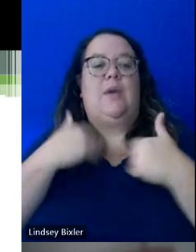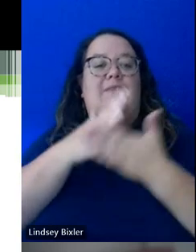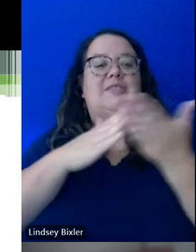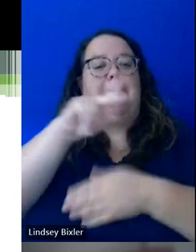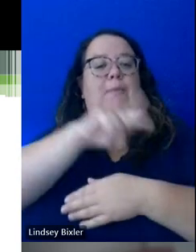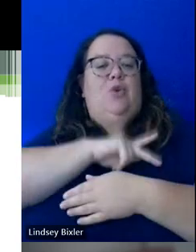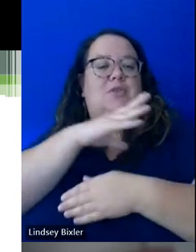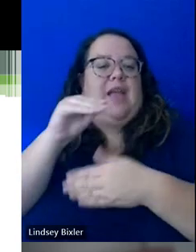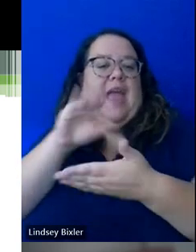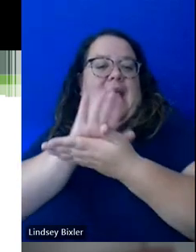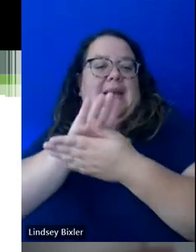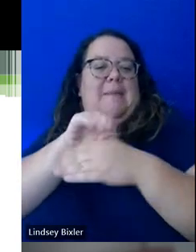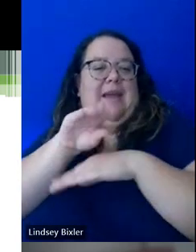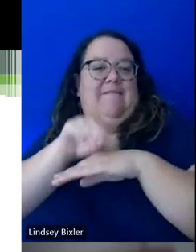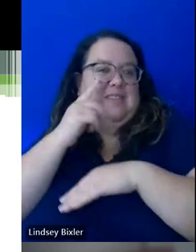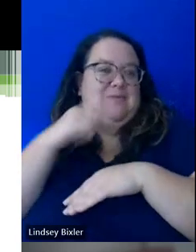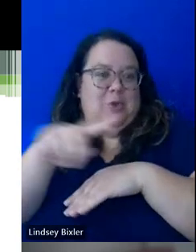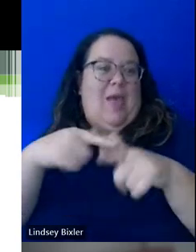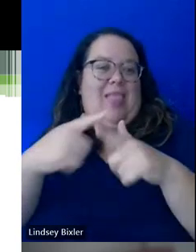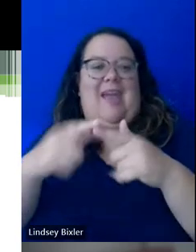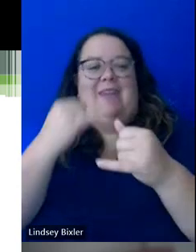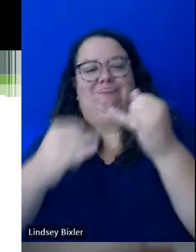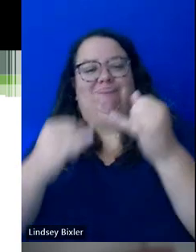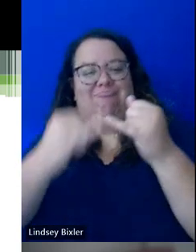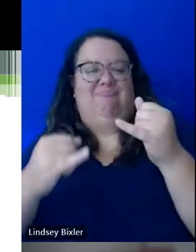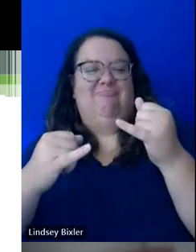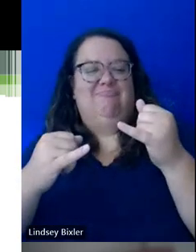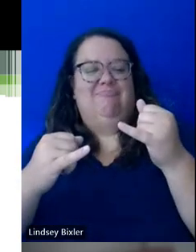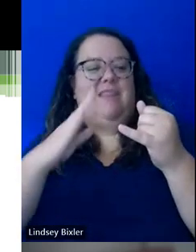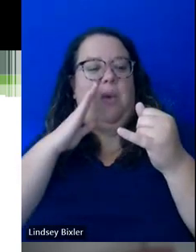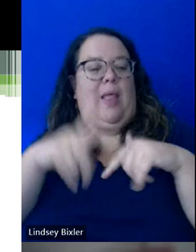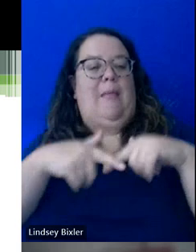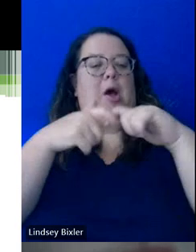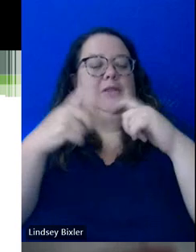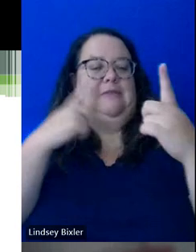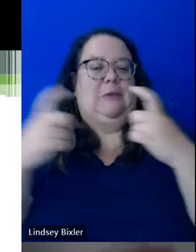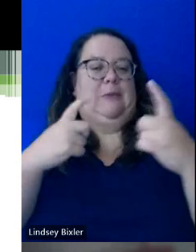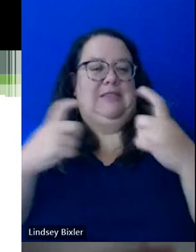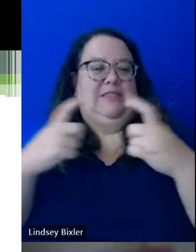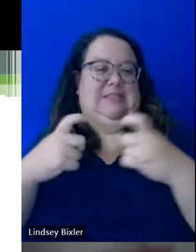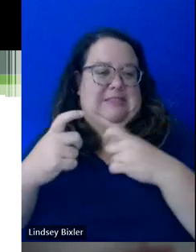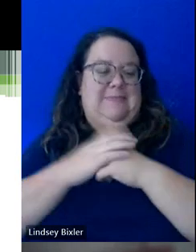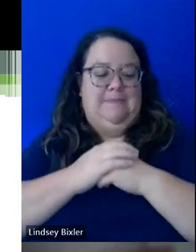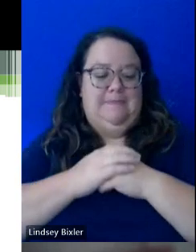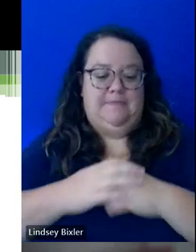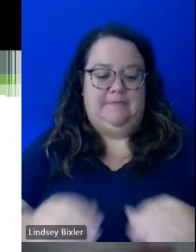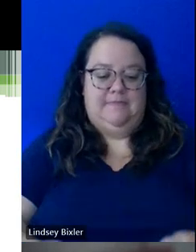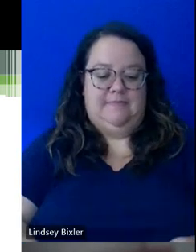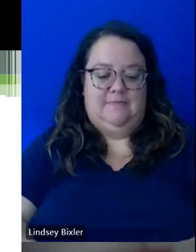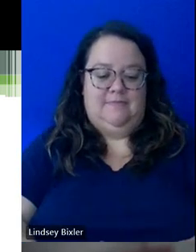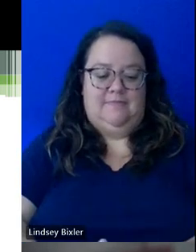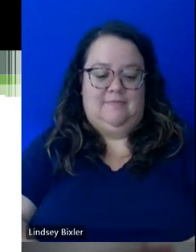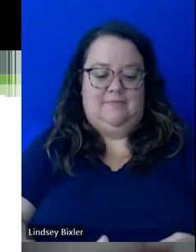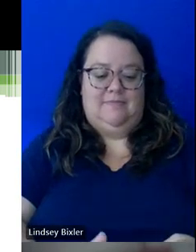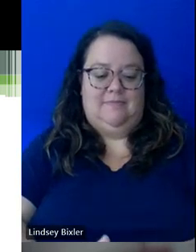academic advice for you. And then, like I said earlier, we're going to pause and have questions go at the end. So buckle up,